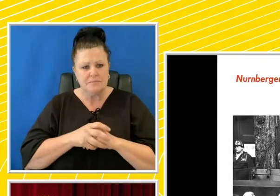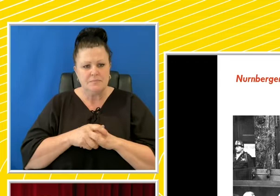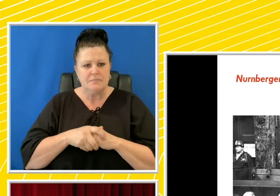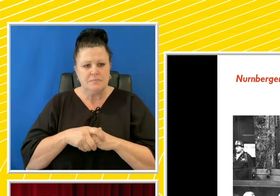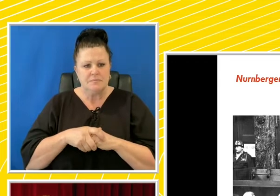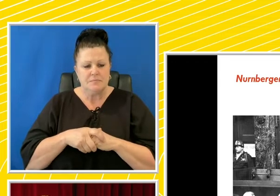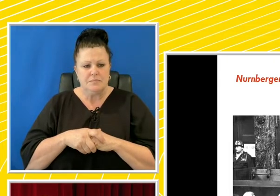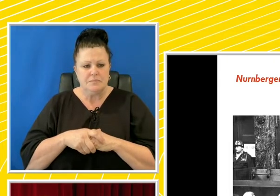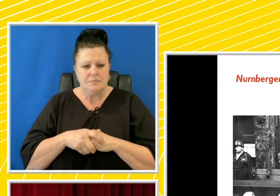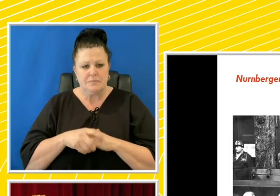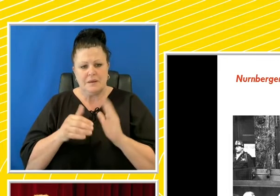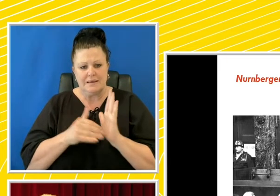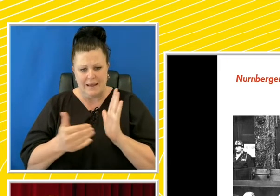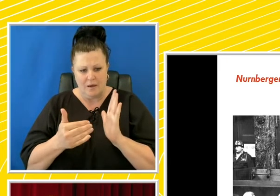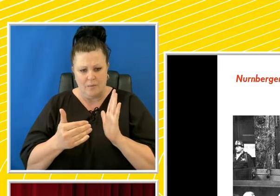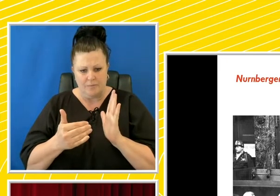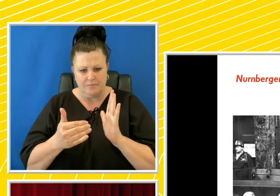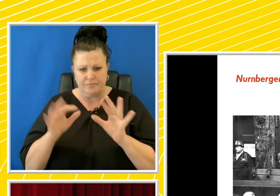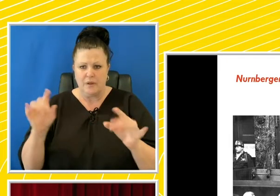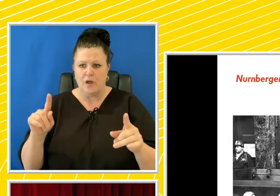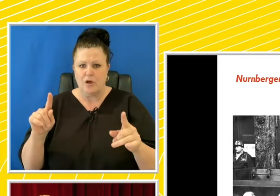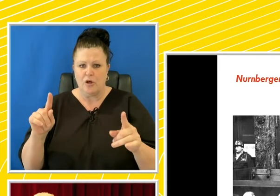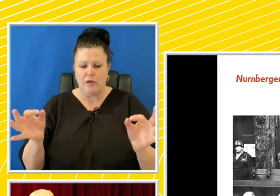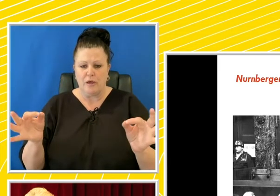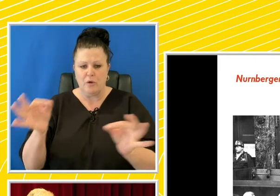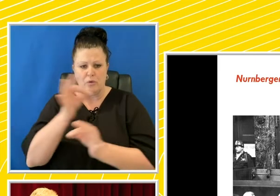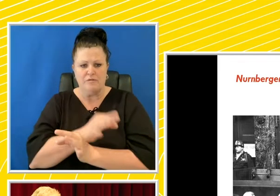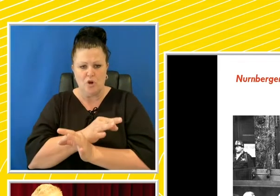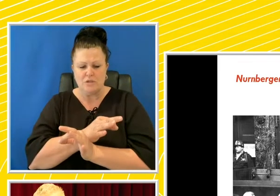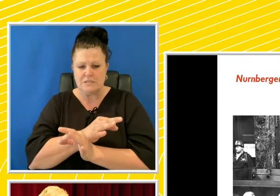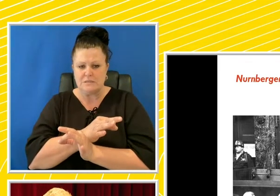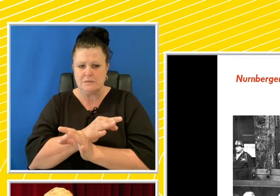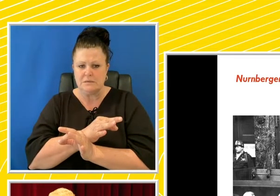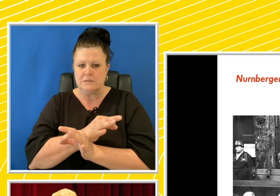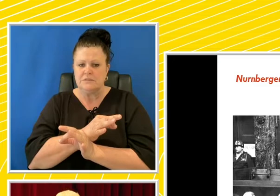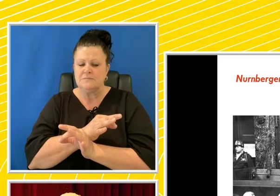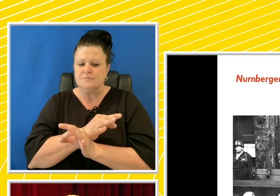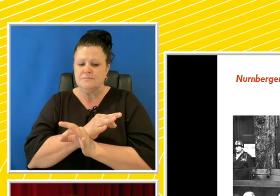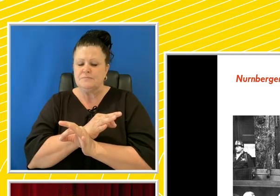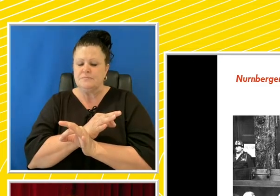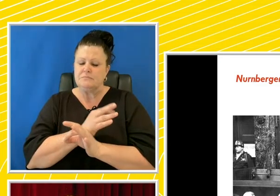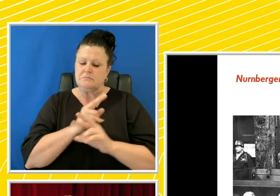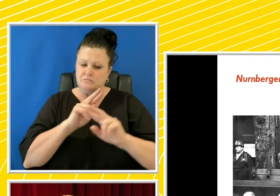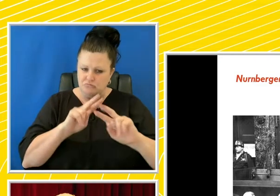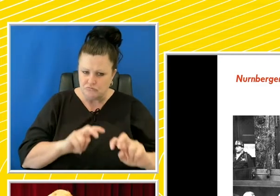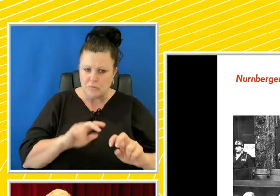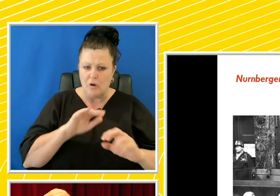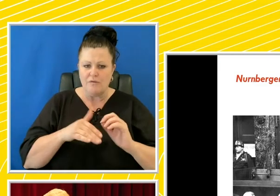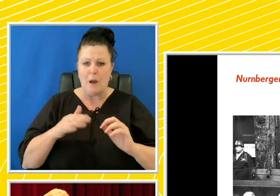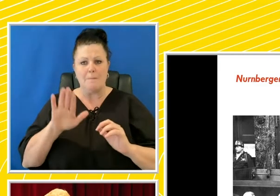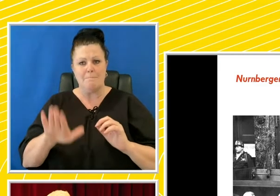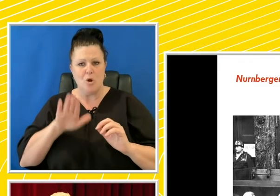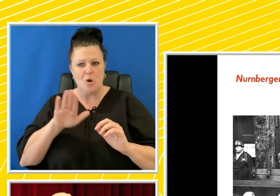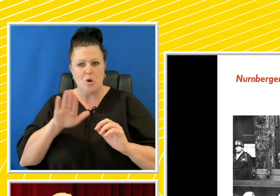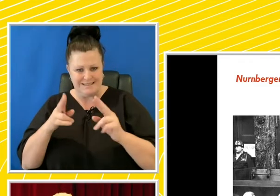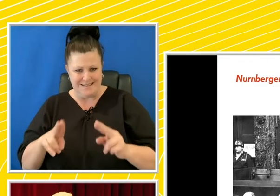Now, the reverse engineering of the elimination of the biological other as a mercy death was at the core of the